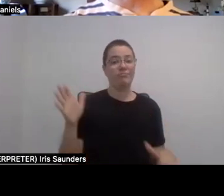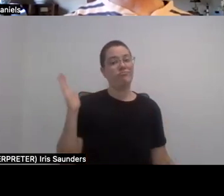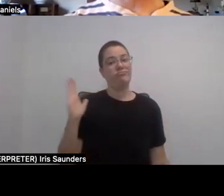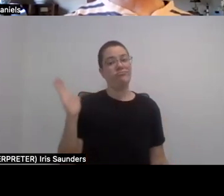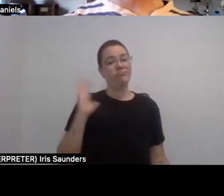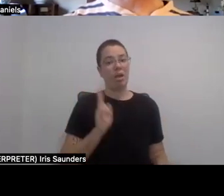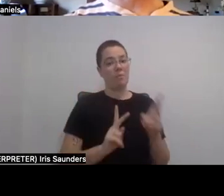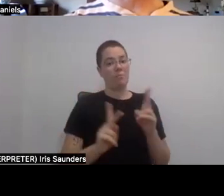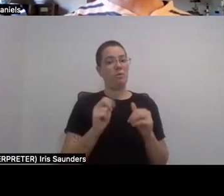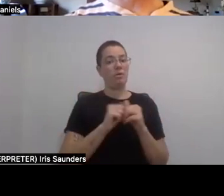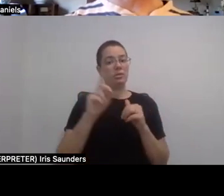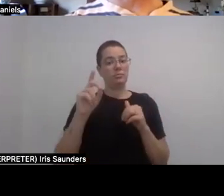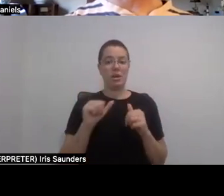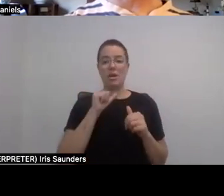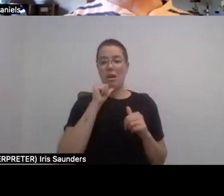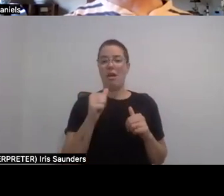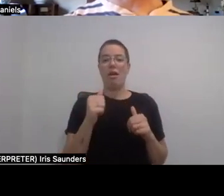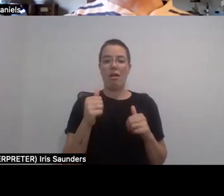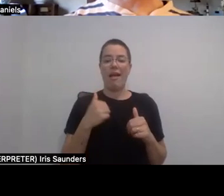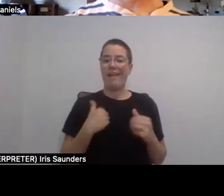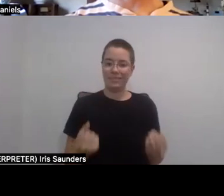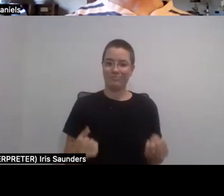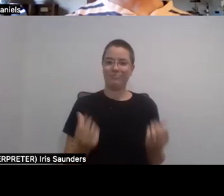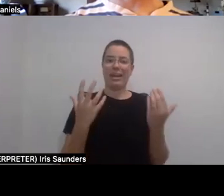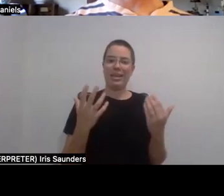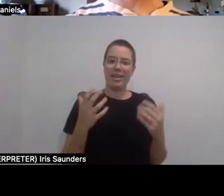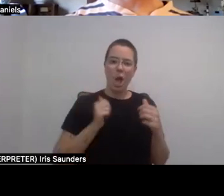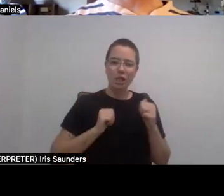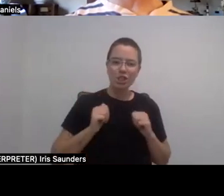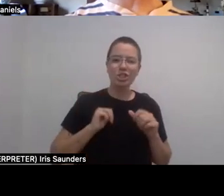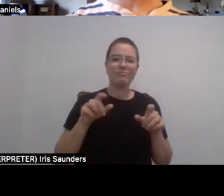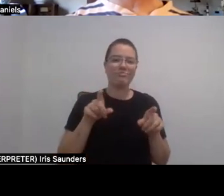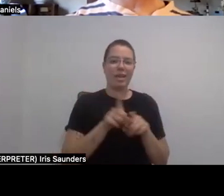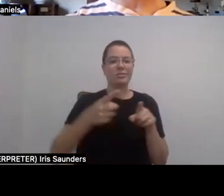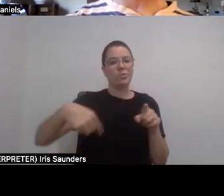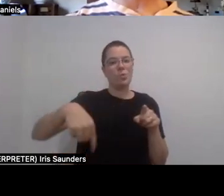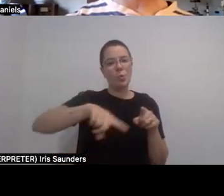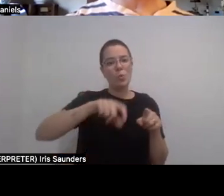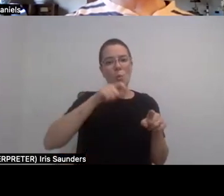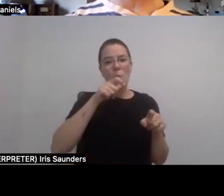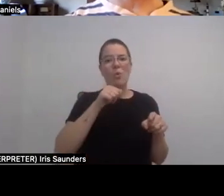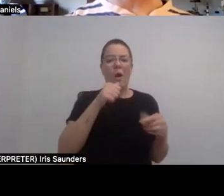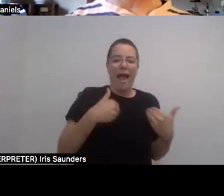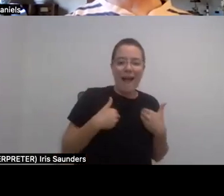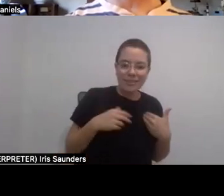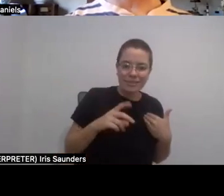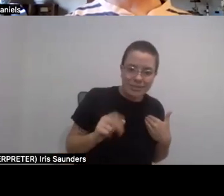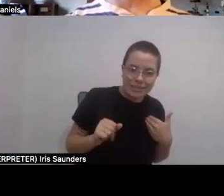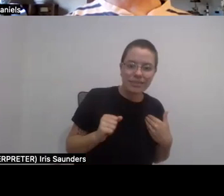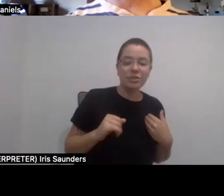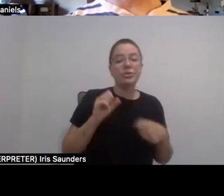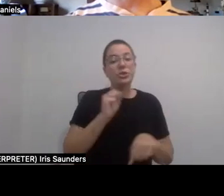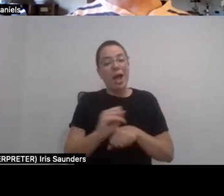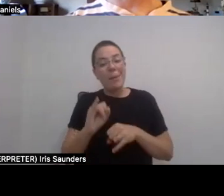haven't gotten the amount of auditions as people that don't have disabilities or the amount of job interviews or